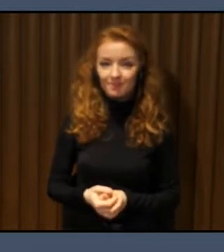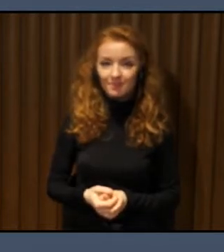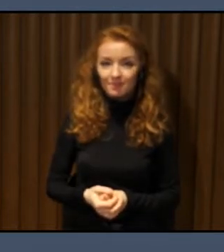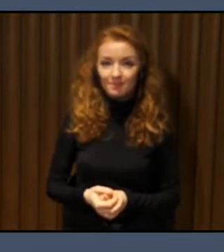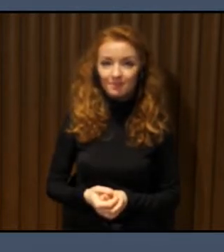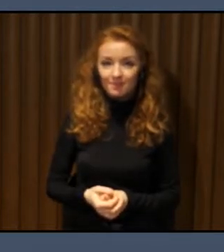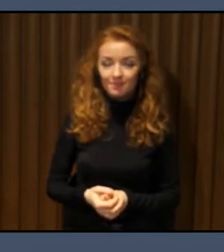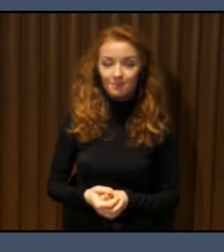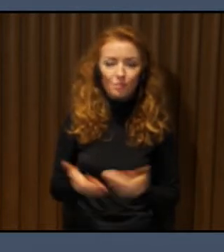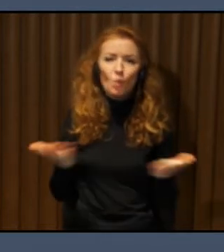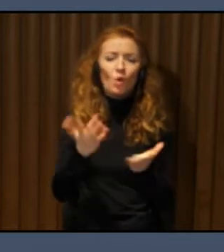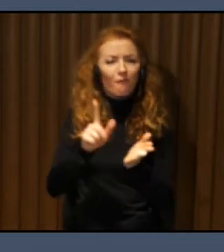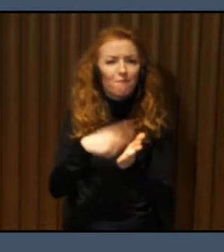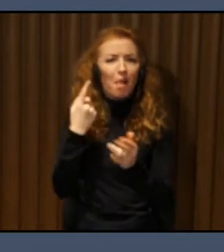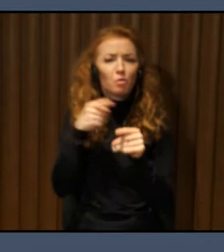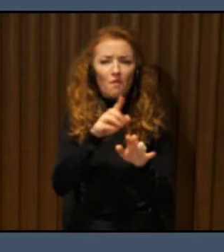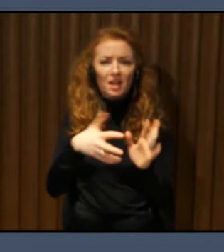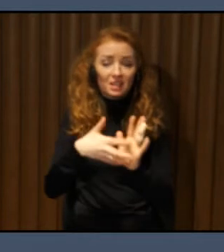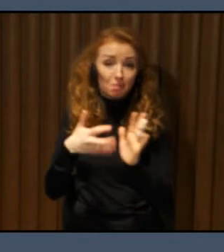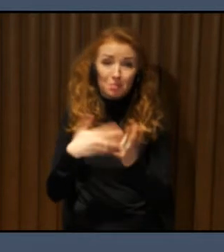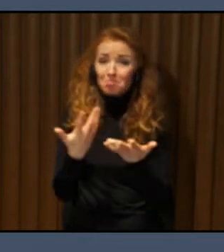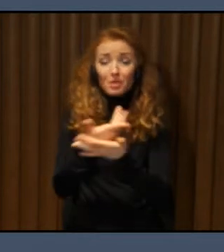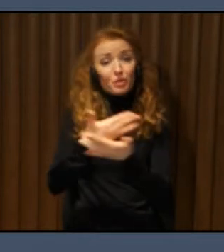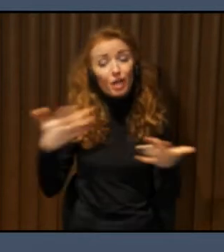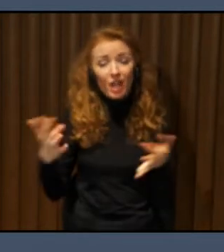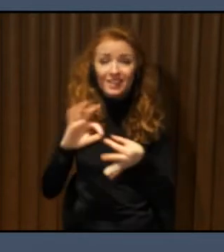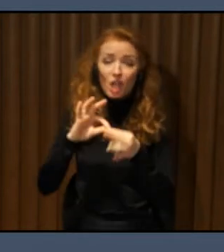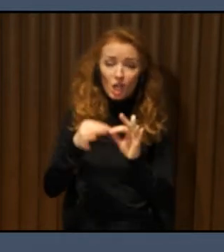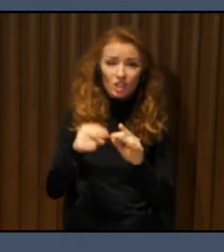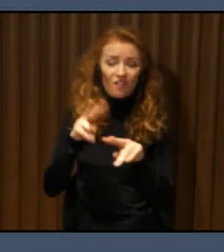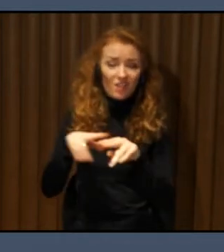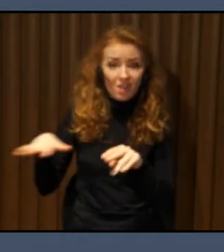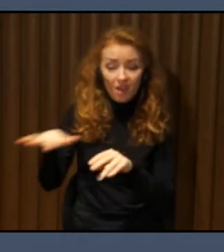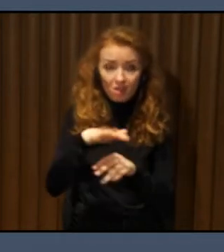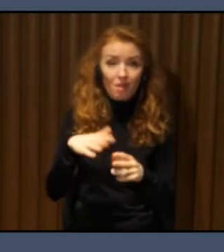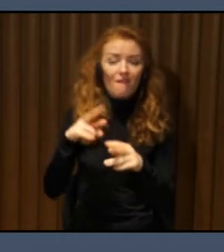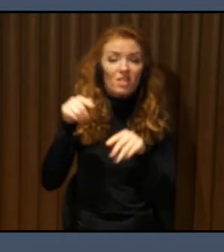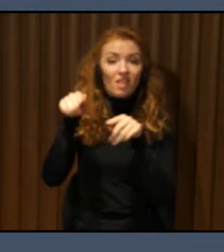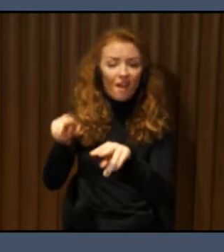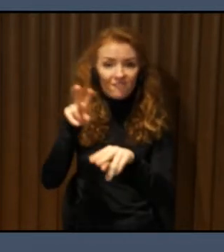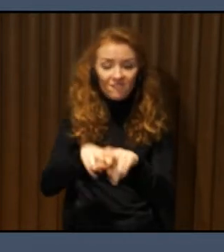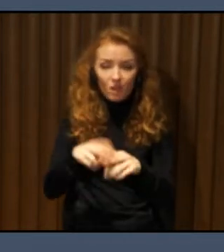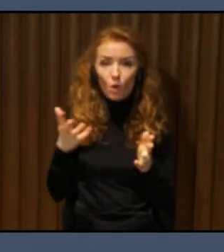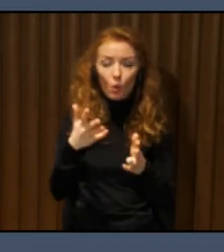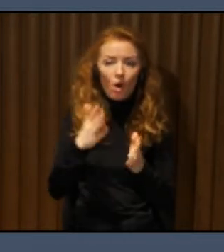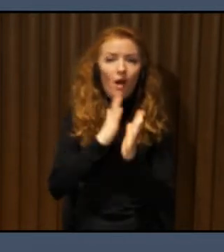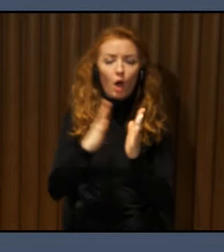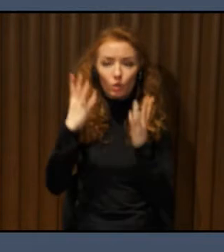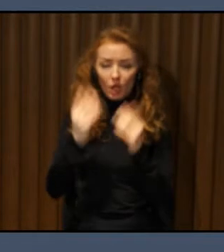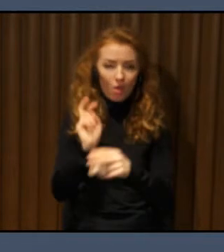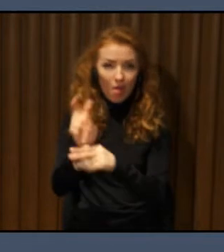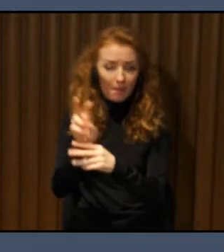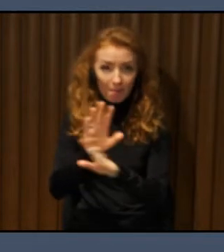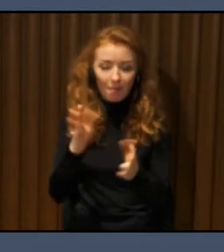complex environments and places where you don't go every day. Like railway stations, metro